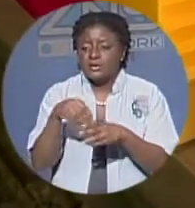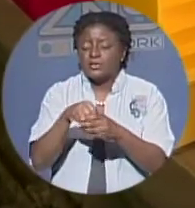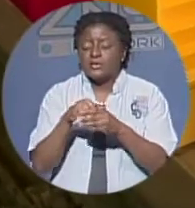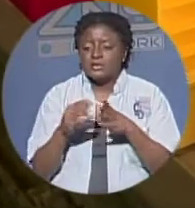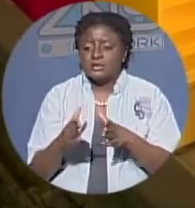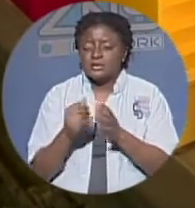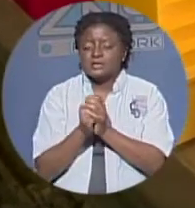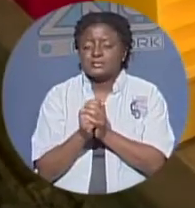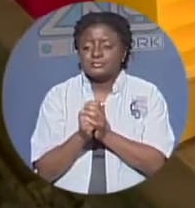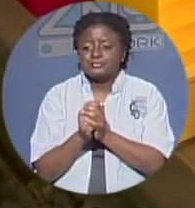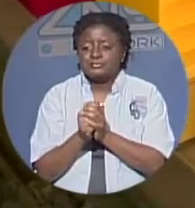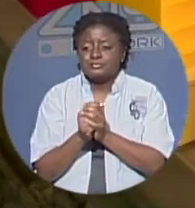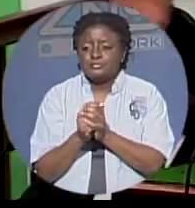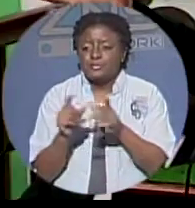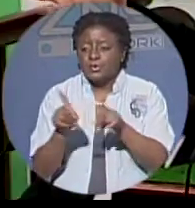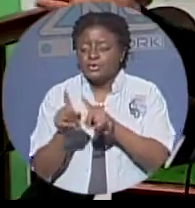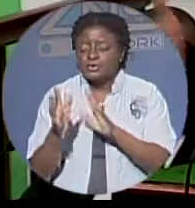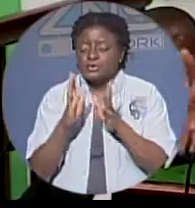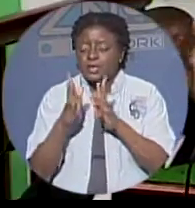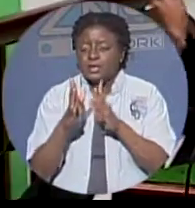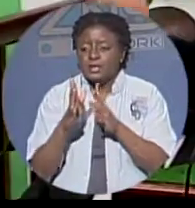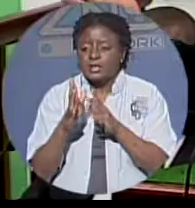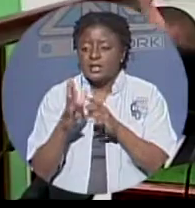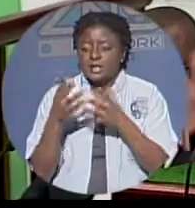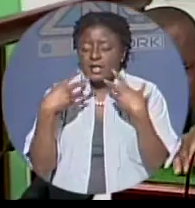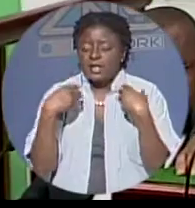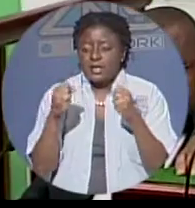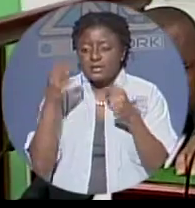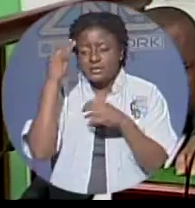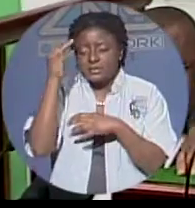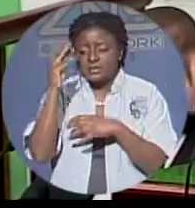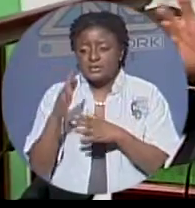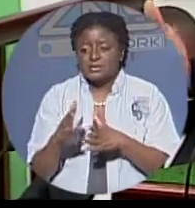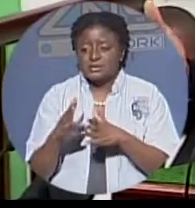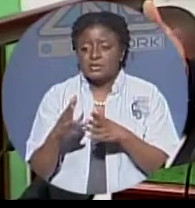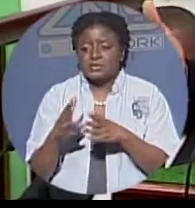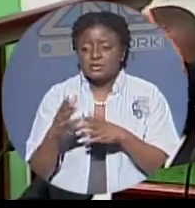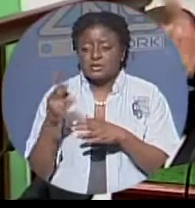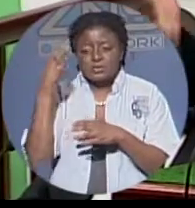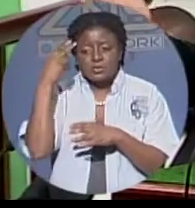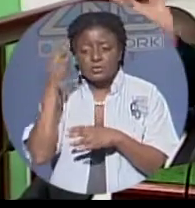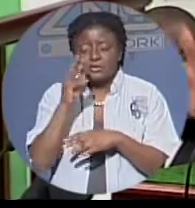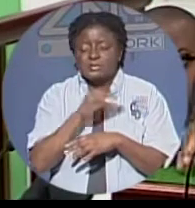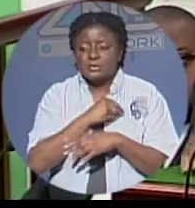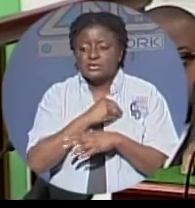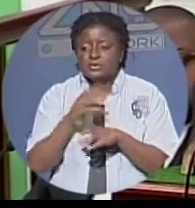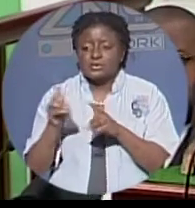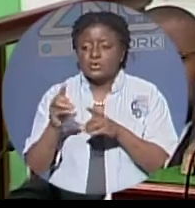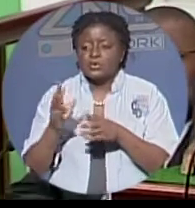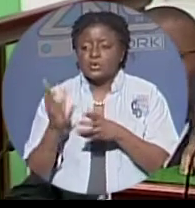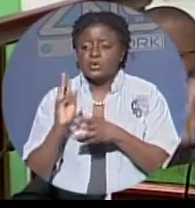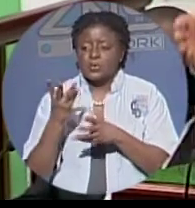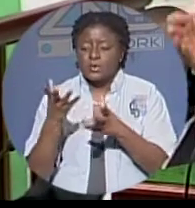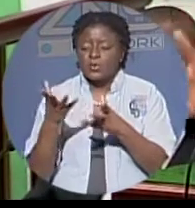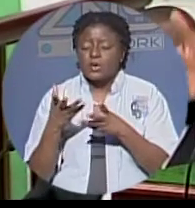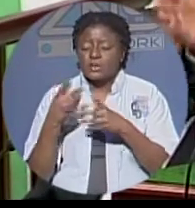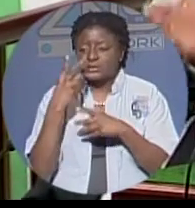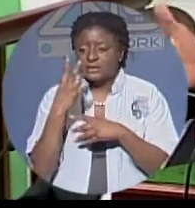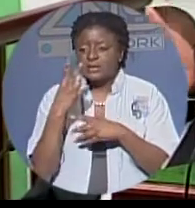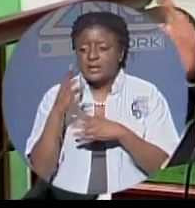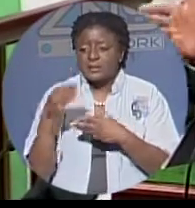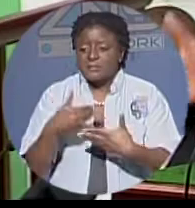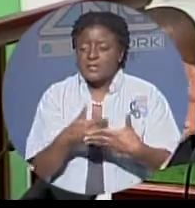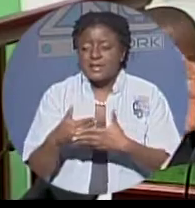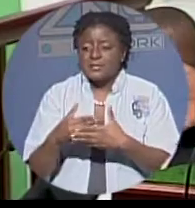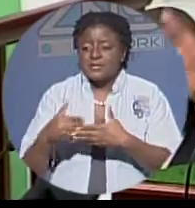minister dr hubert minnis do we want to see babies being born with heads the size of a baseball do we want to see